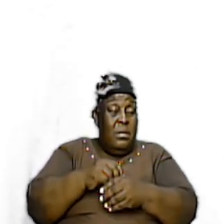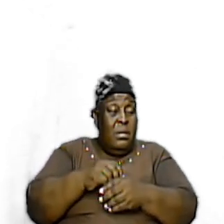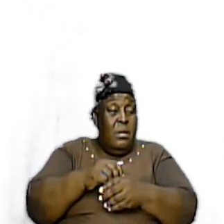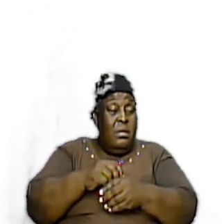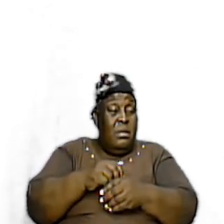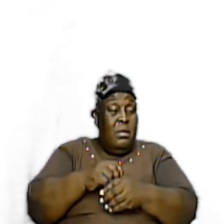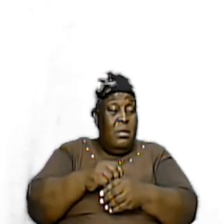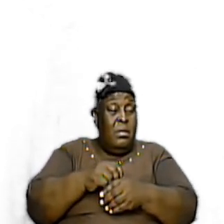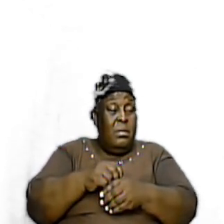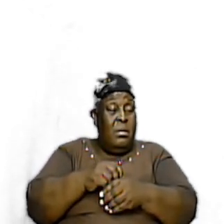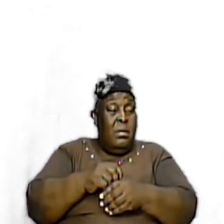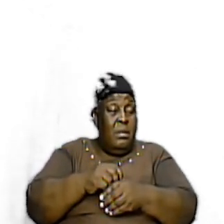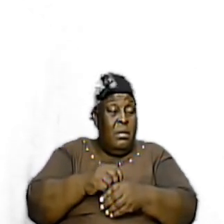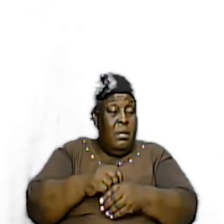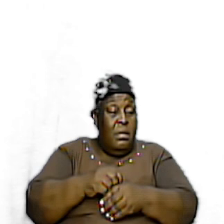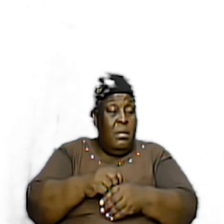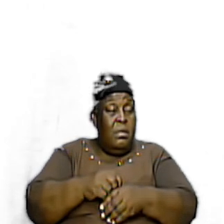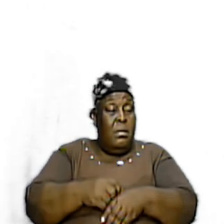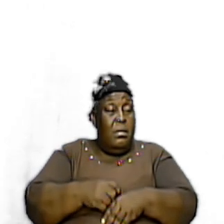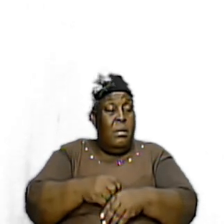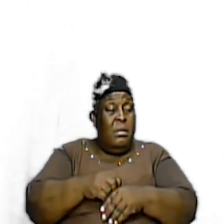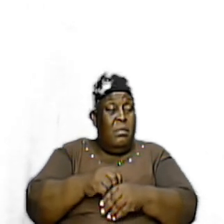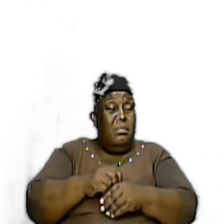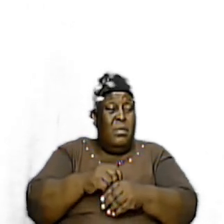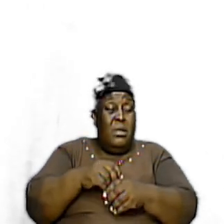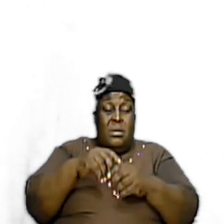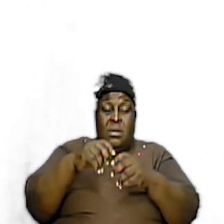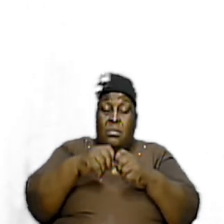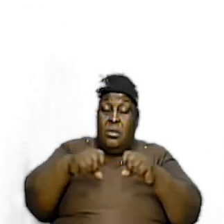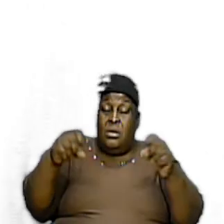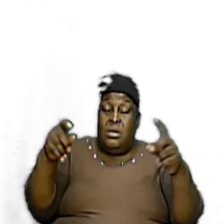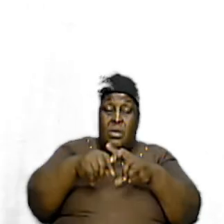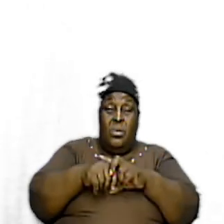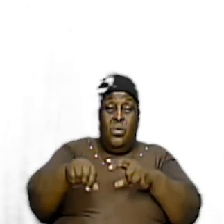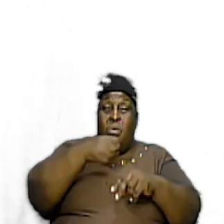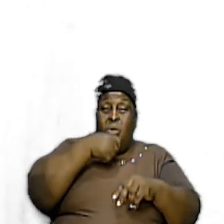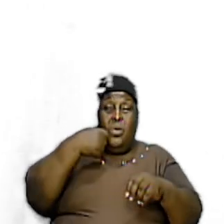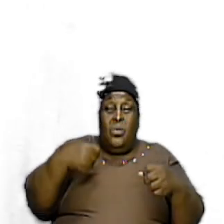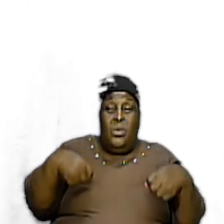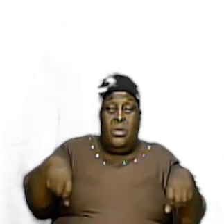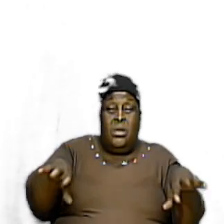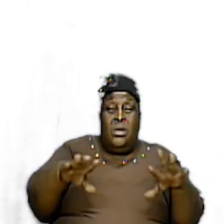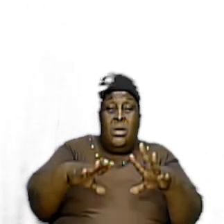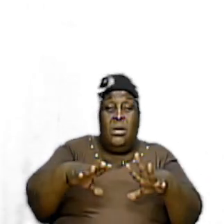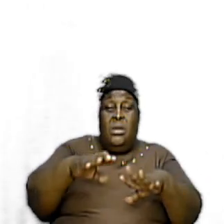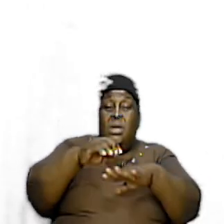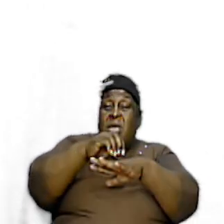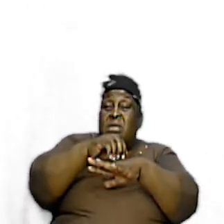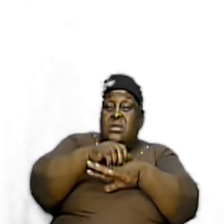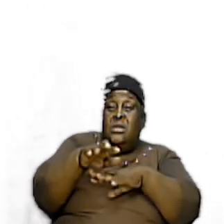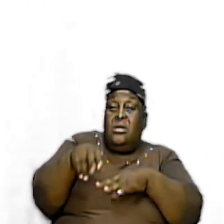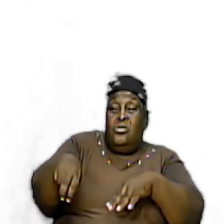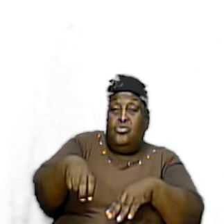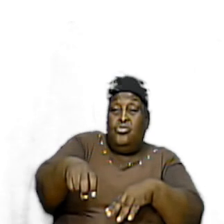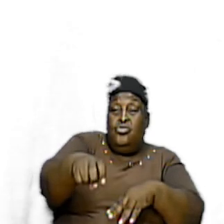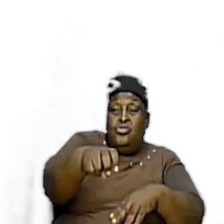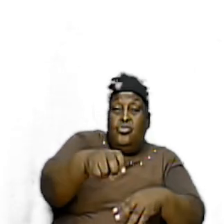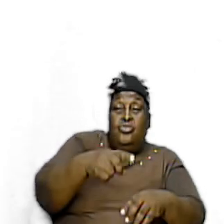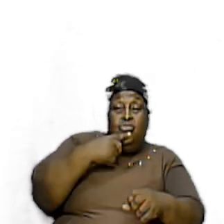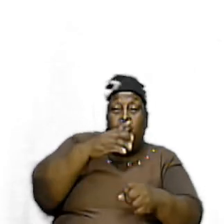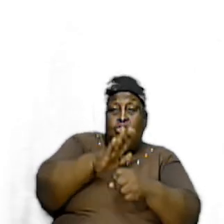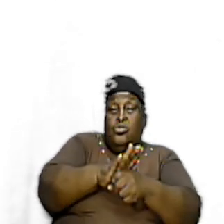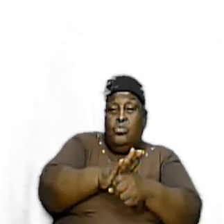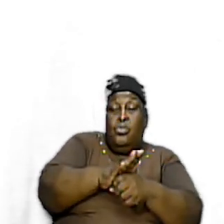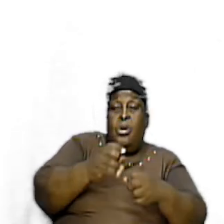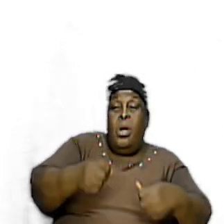Testament church In the tabernacle in the wilderness The church in the wilderness They were sent on a journey to the promised land And the scriptures